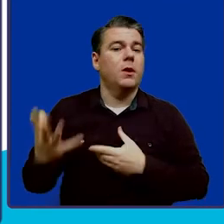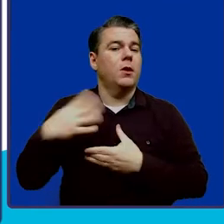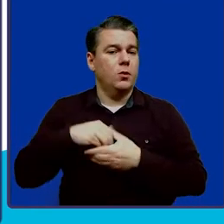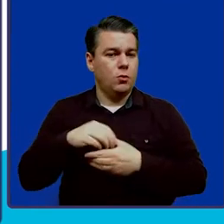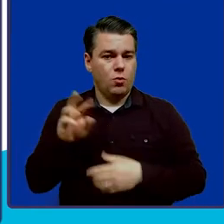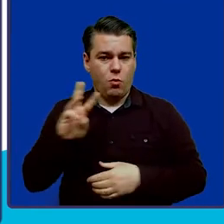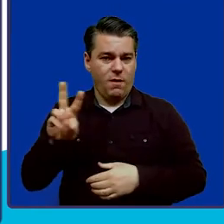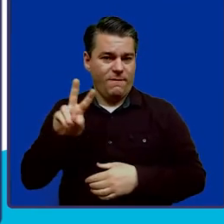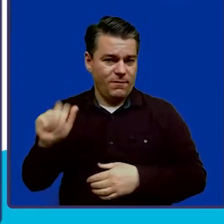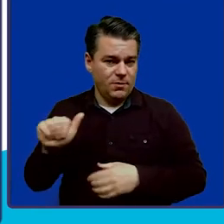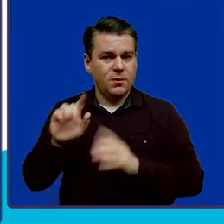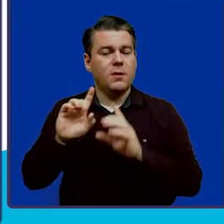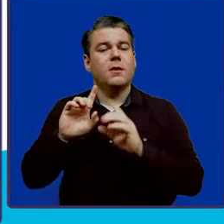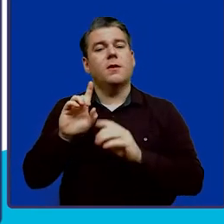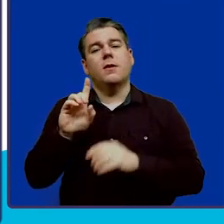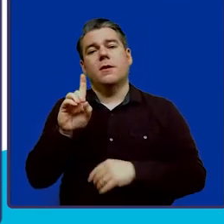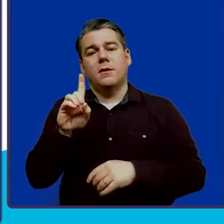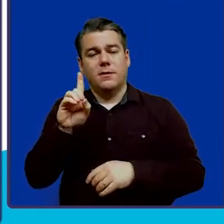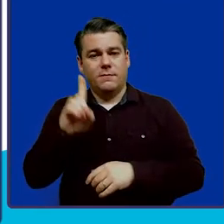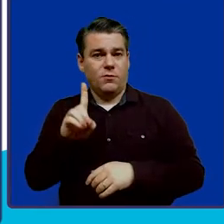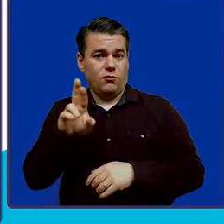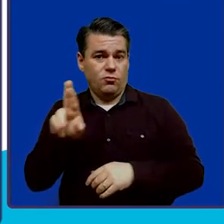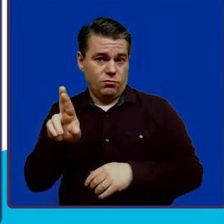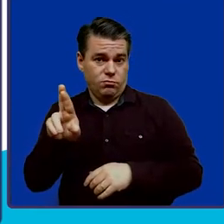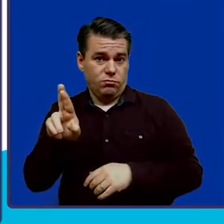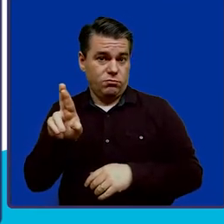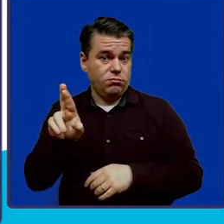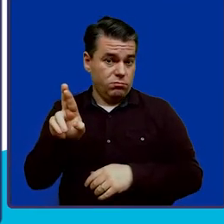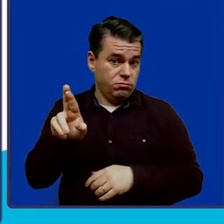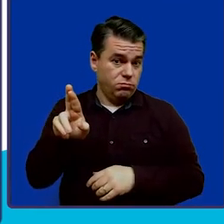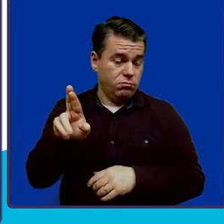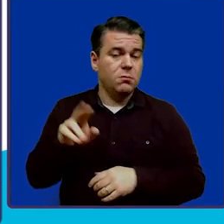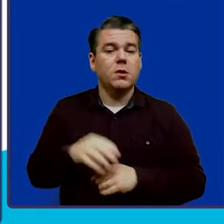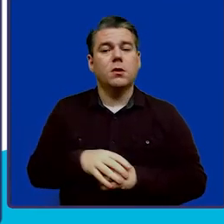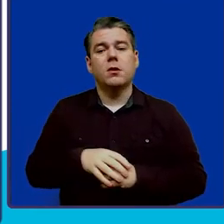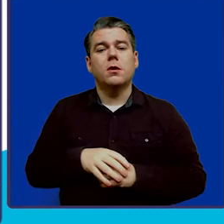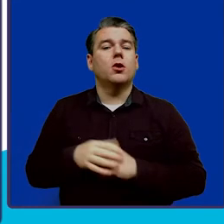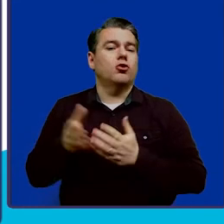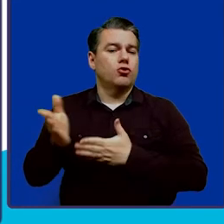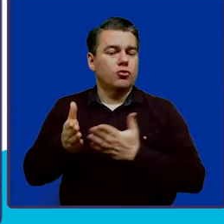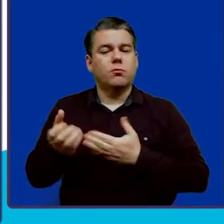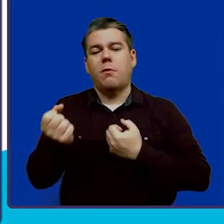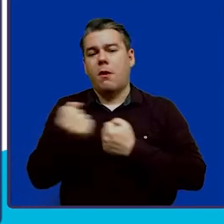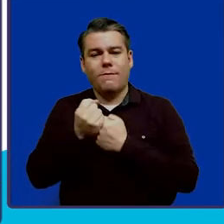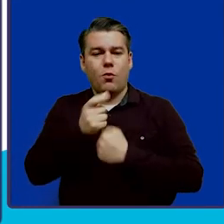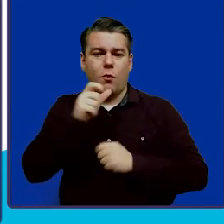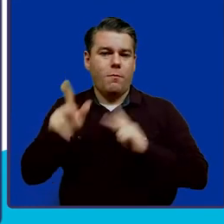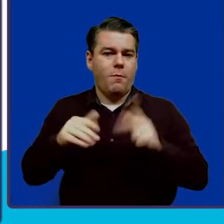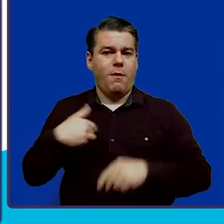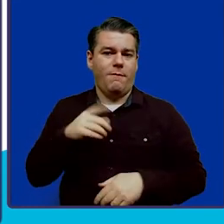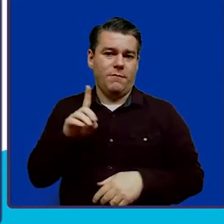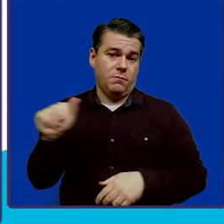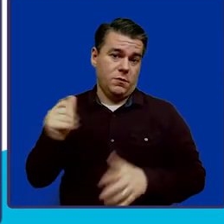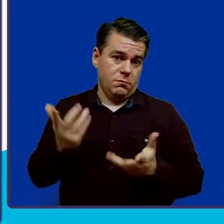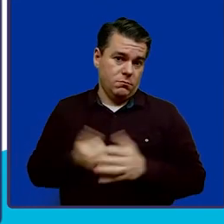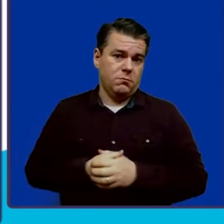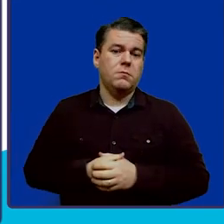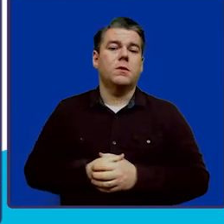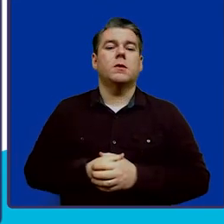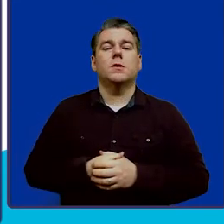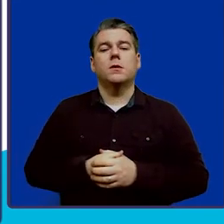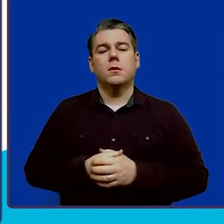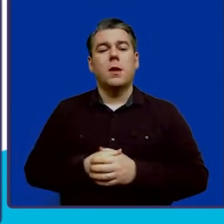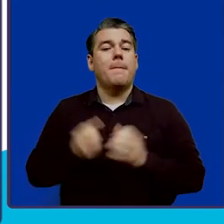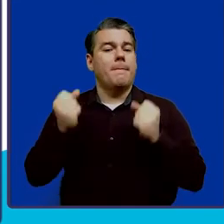the West Virginia Division of Rehab Services, that serve and or advocate for people with disabilities. Many of the